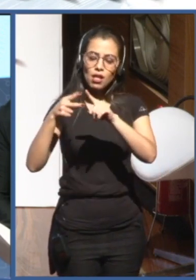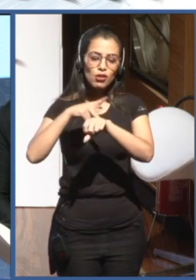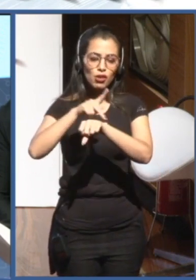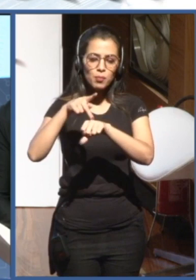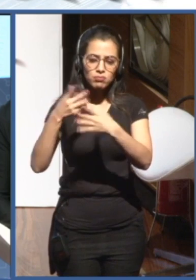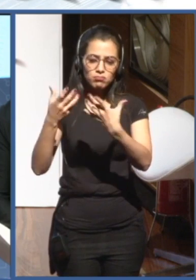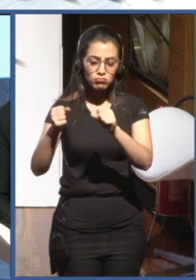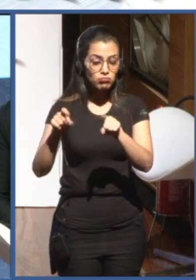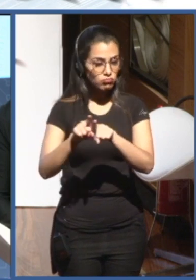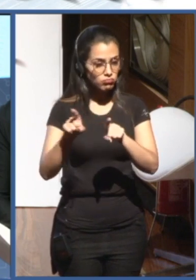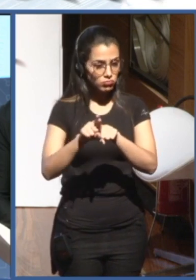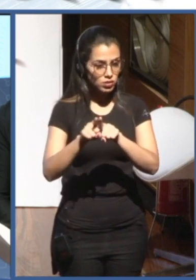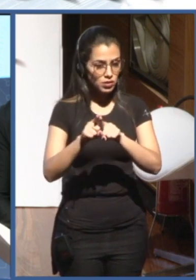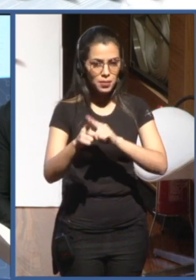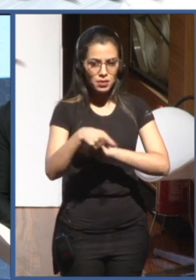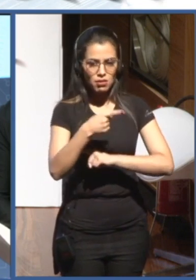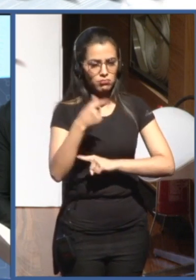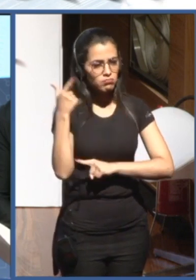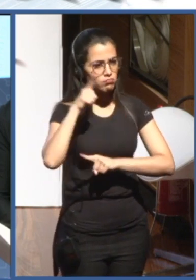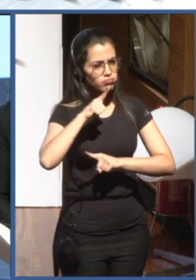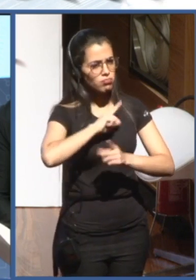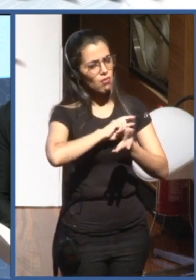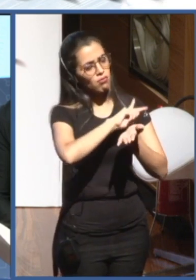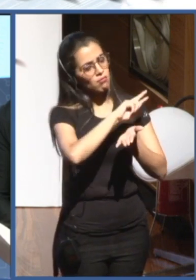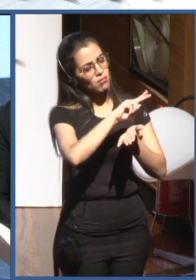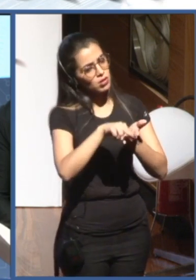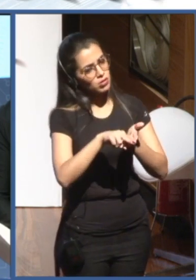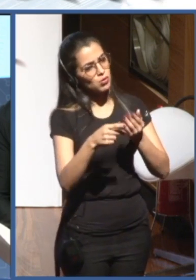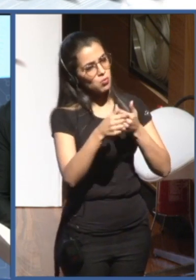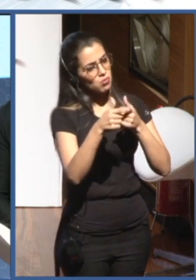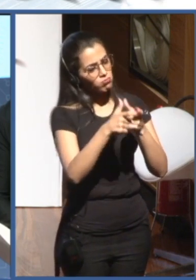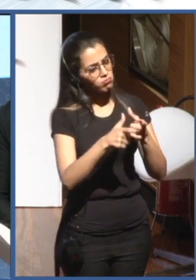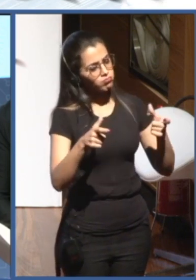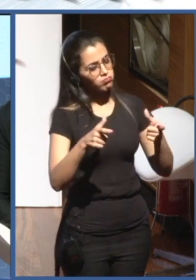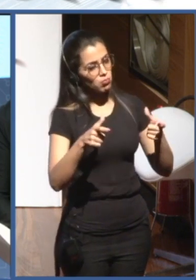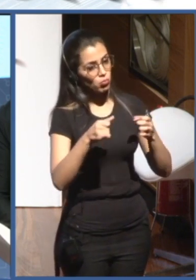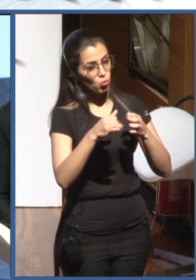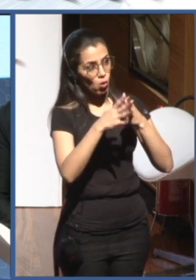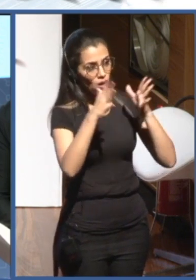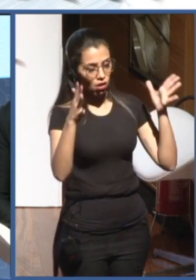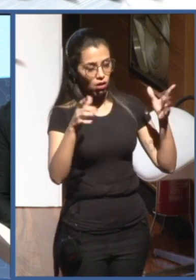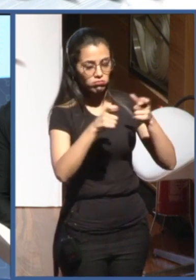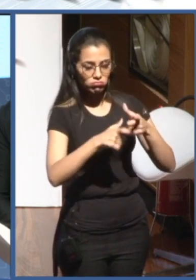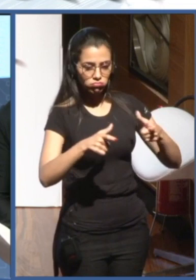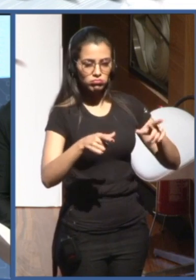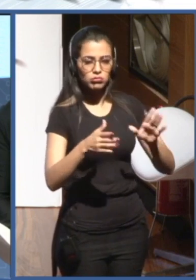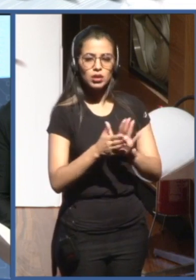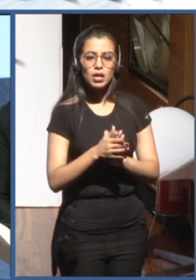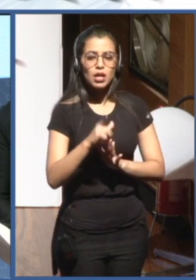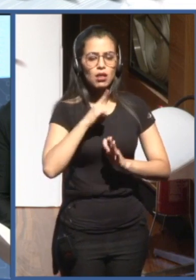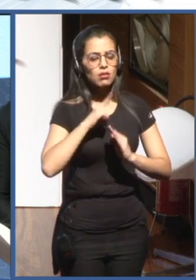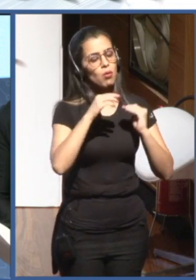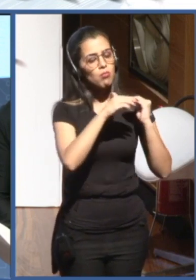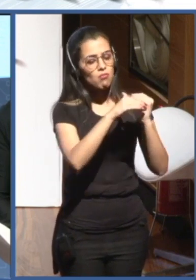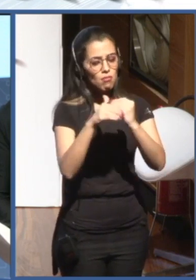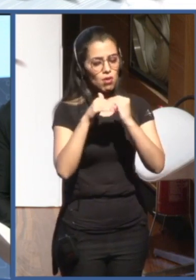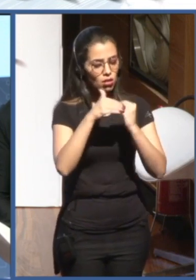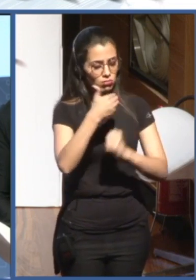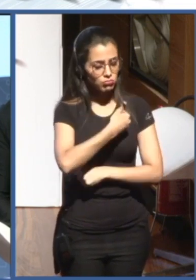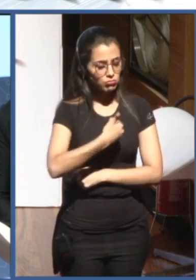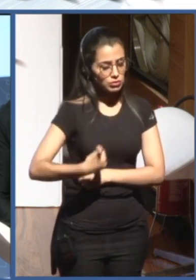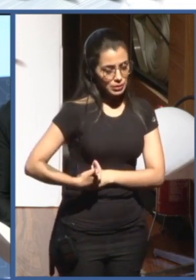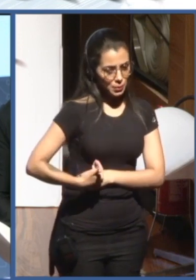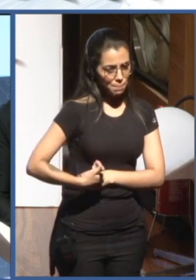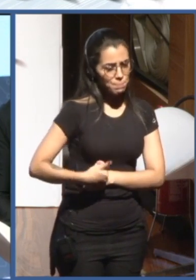governance of AI because they're actually the first intergovernmental standard on AI. And the goal of the principles really is to set